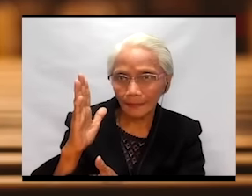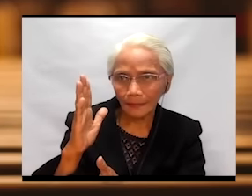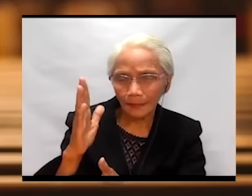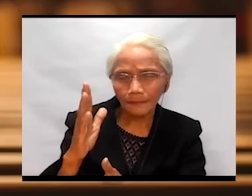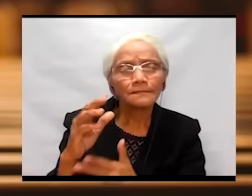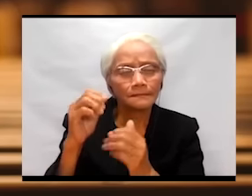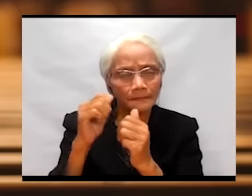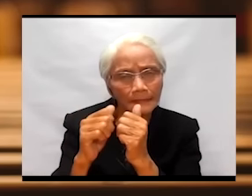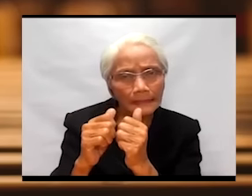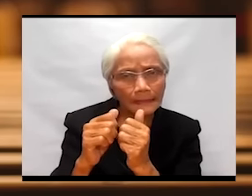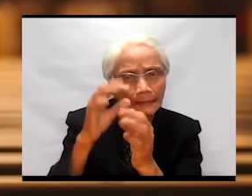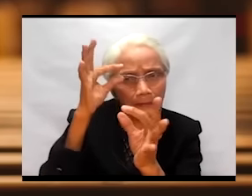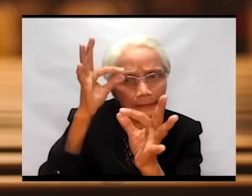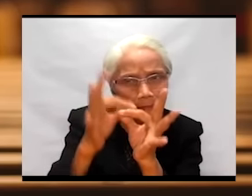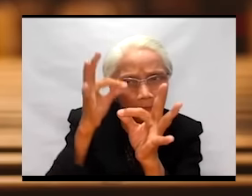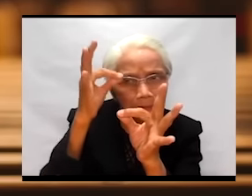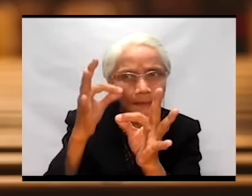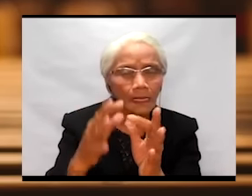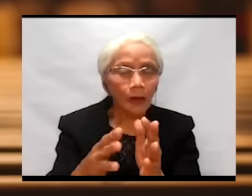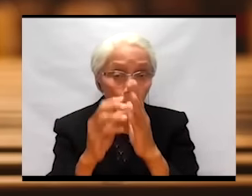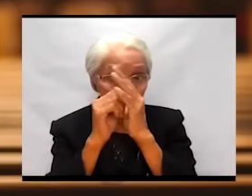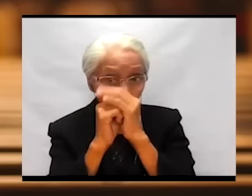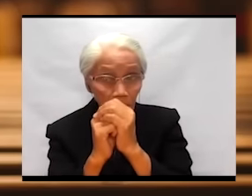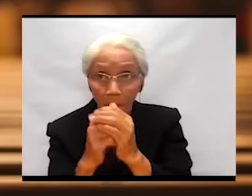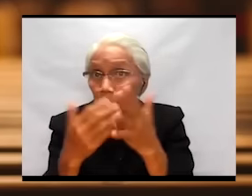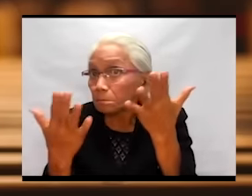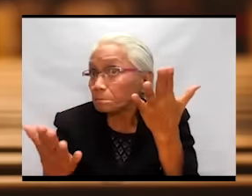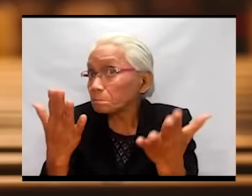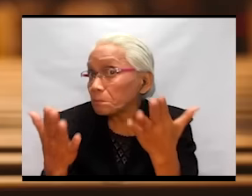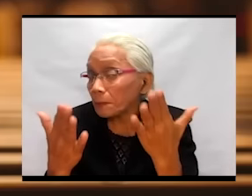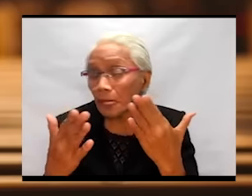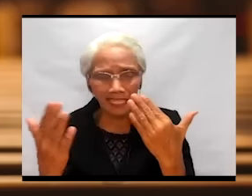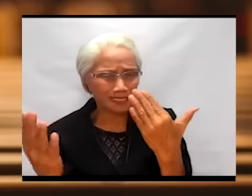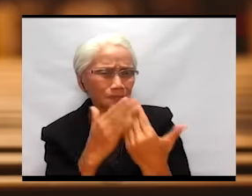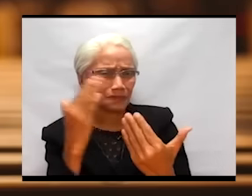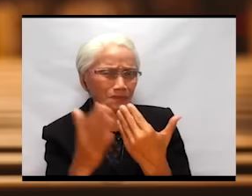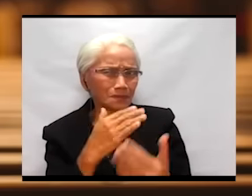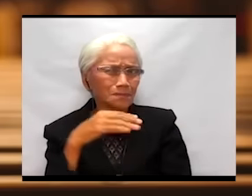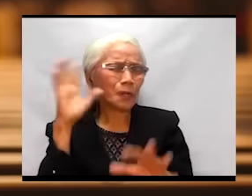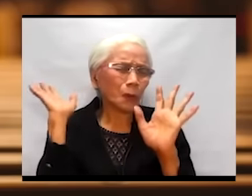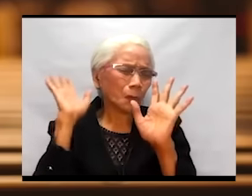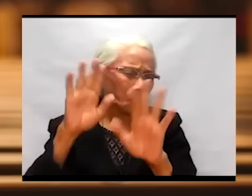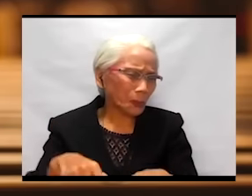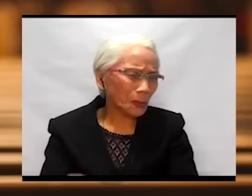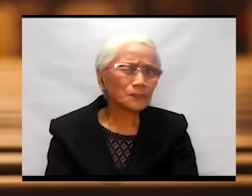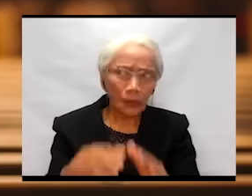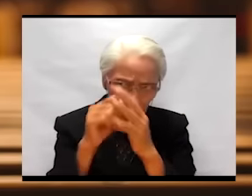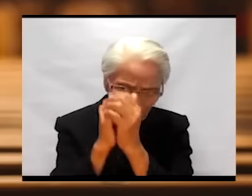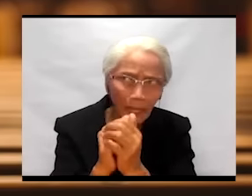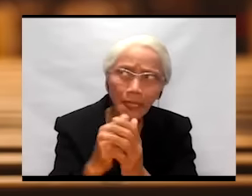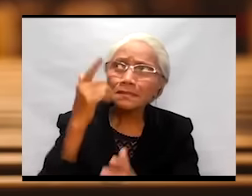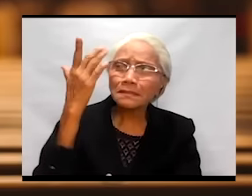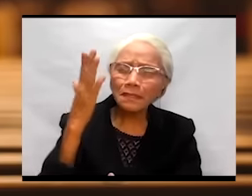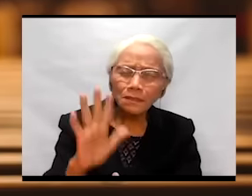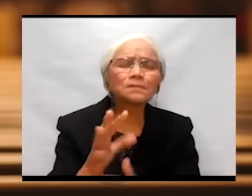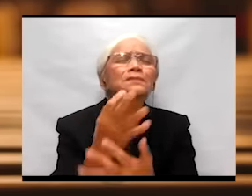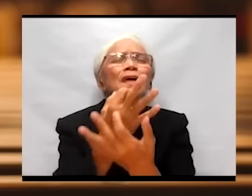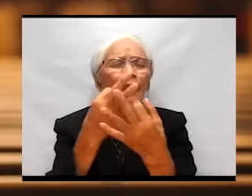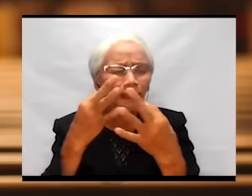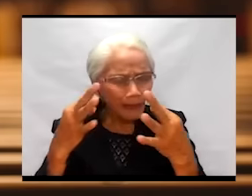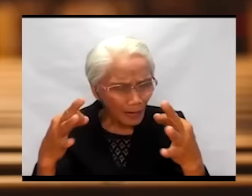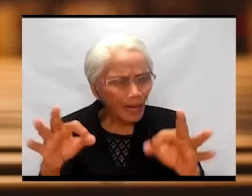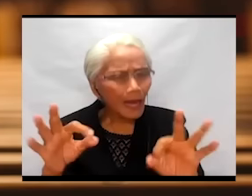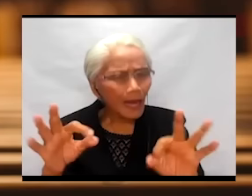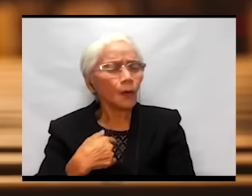easy, parang napakadali, no? Eh, sasamba lang naman pala sa Diyos, eh. Kalayaan? Sumasamba ako sa Diyos. Aha.